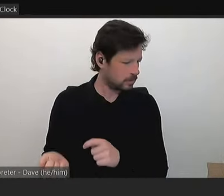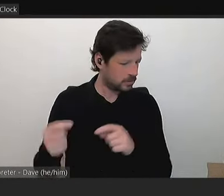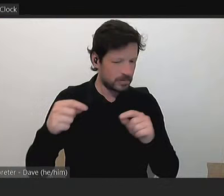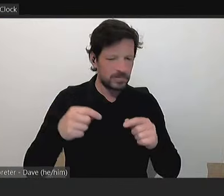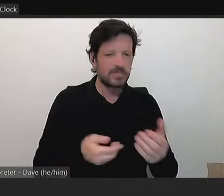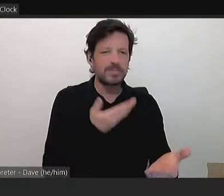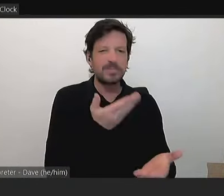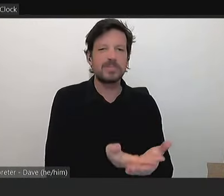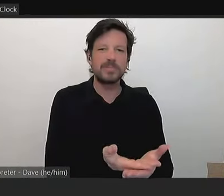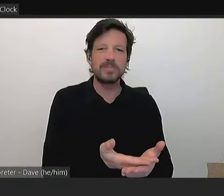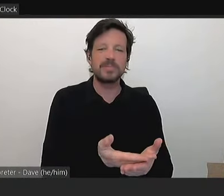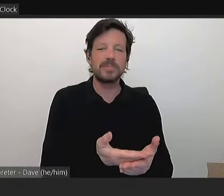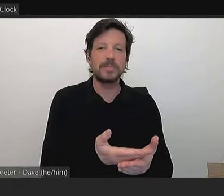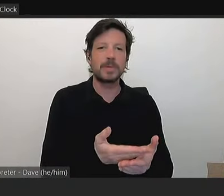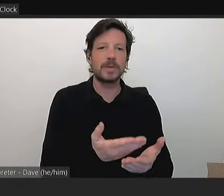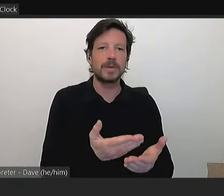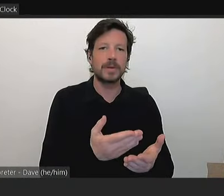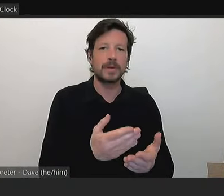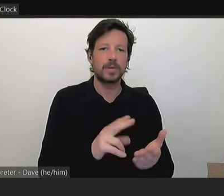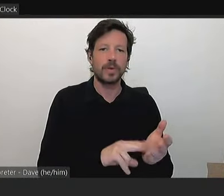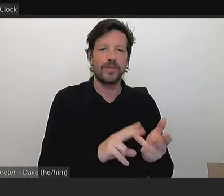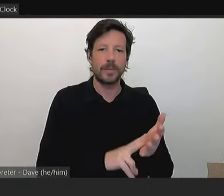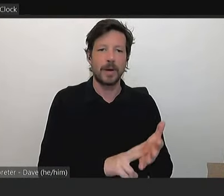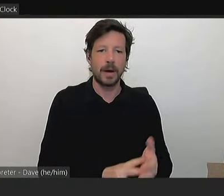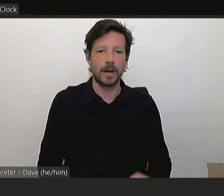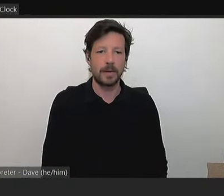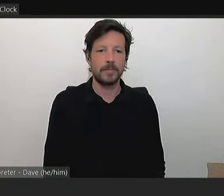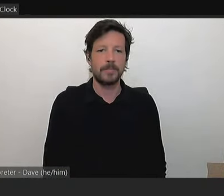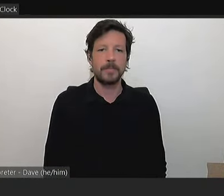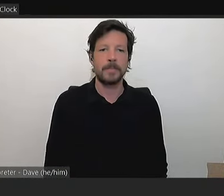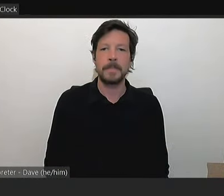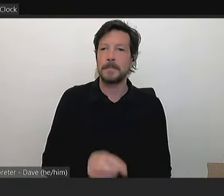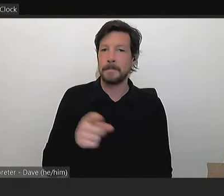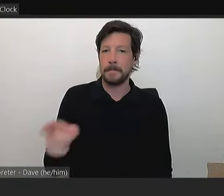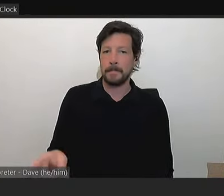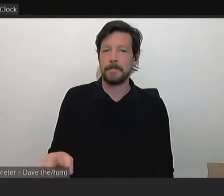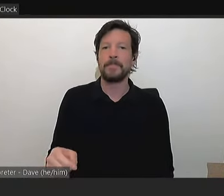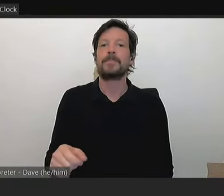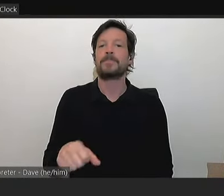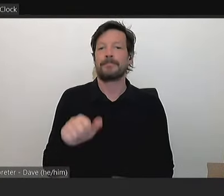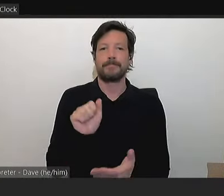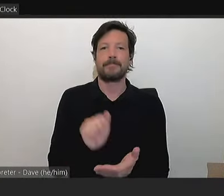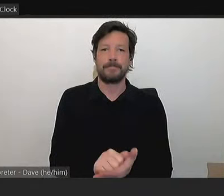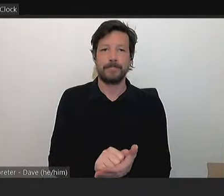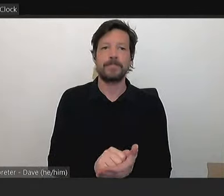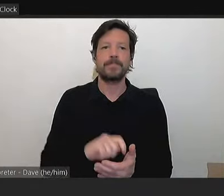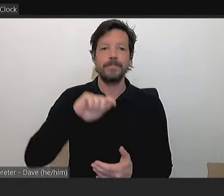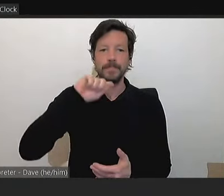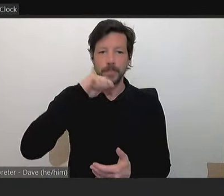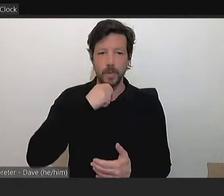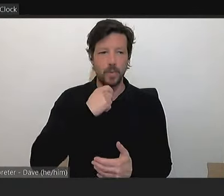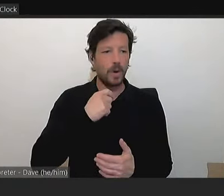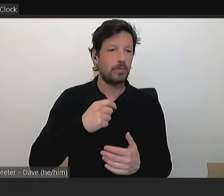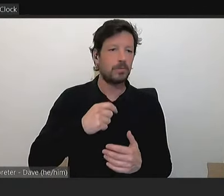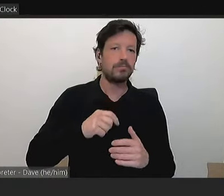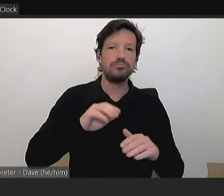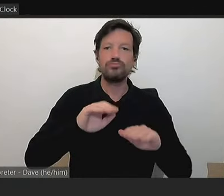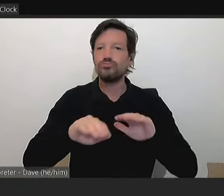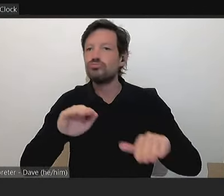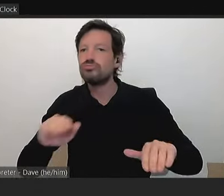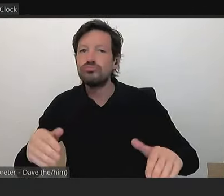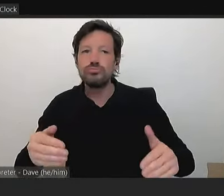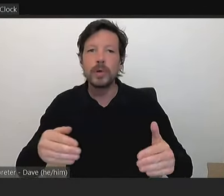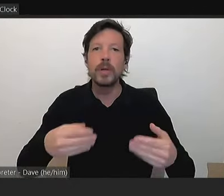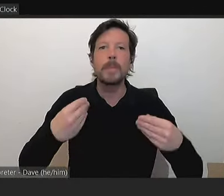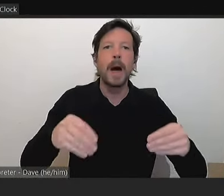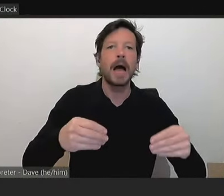work, all the works. Thanks, Councillor. Through you, Mayor. that's correct. We will be going to market very shortly, uh, and we'll be prepared